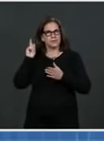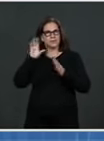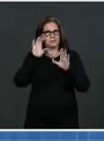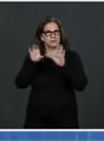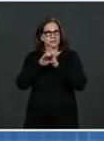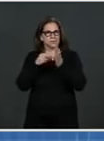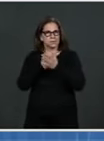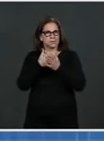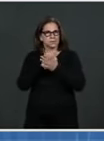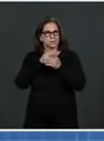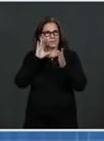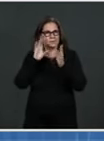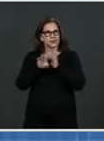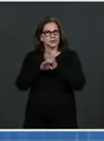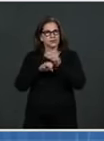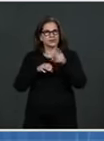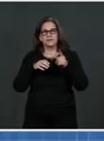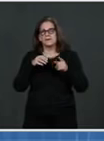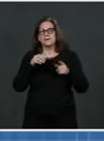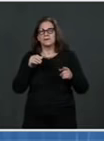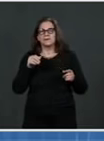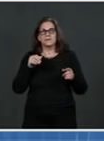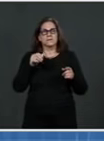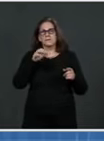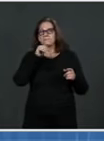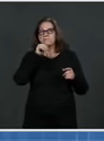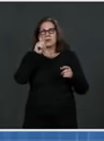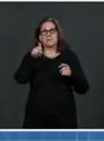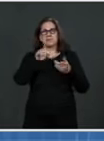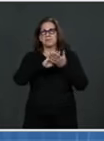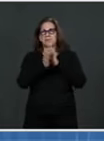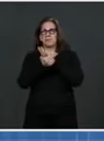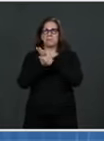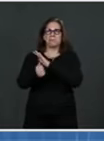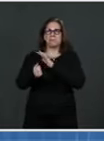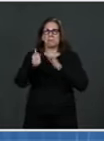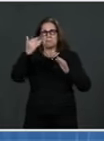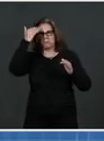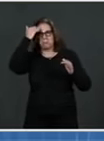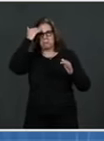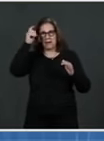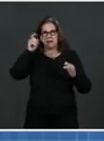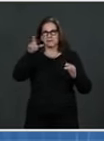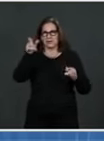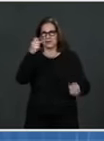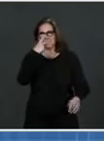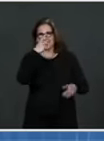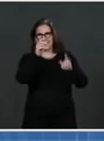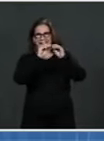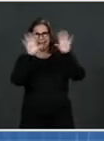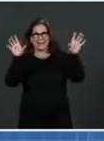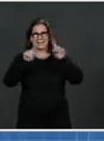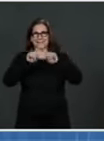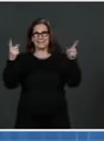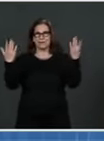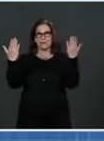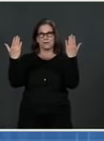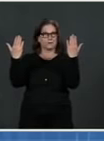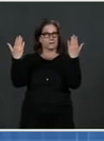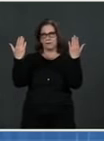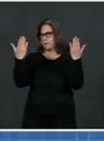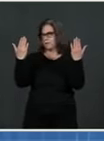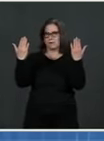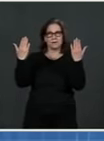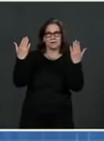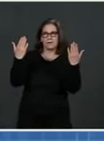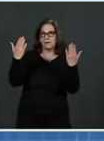-radiologist can determine that there's something very, very wrong with the lungs on the right-hand side, with